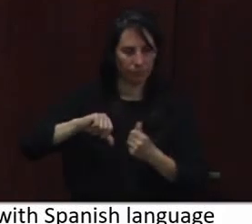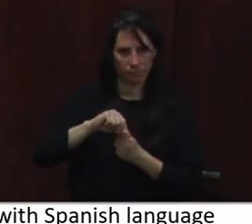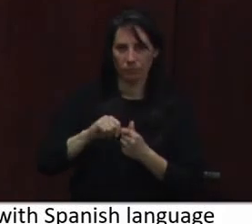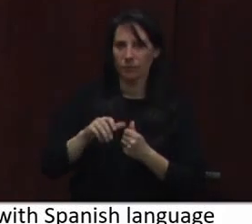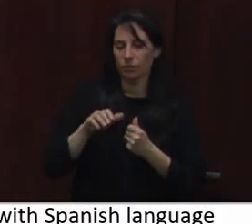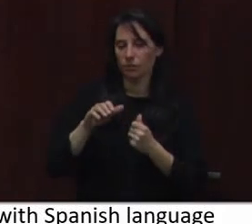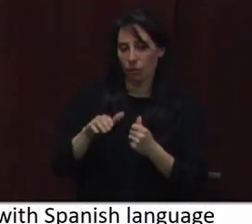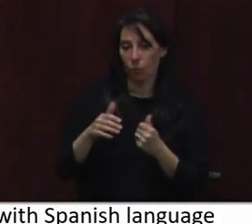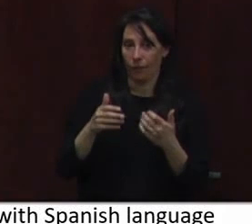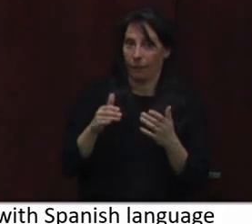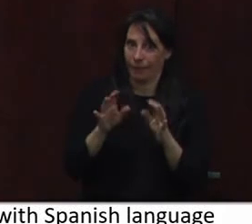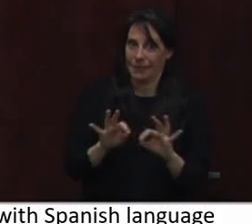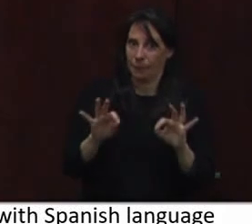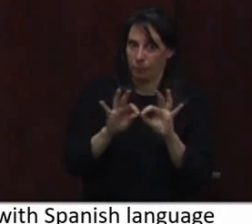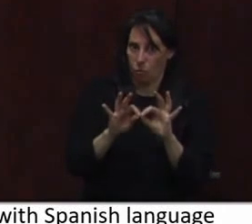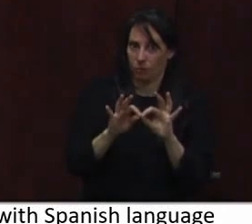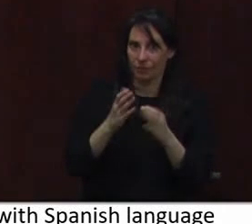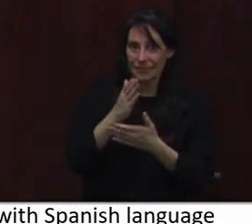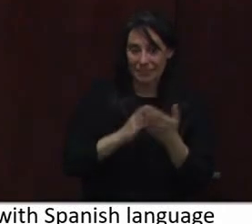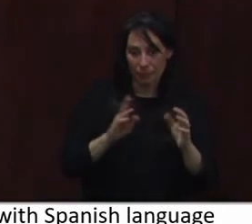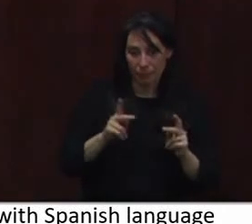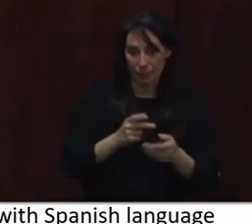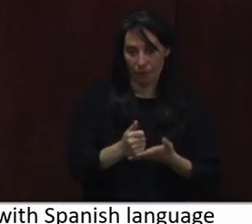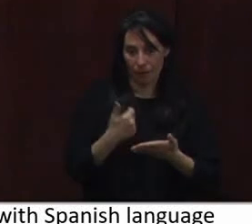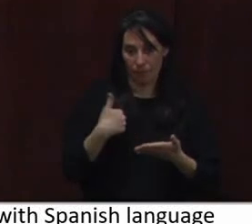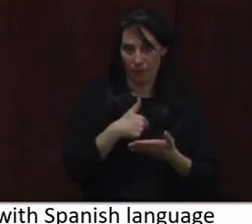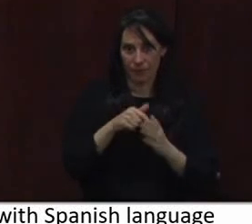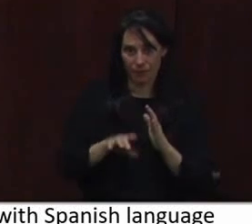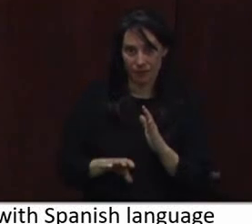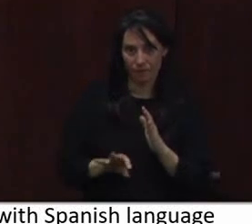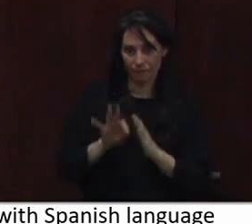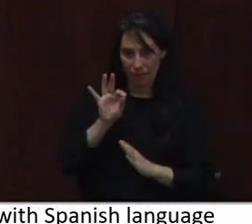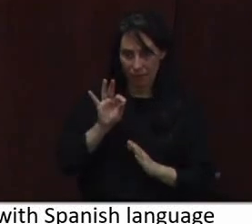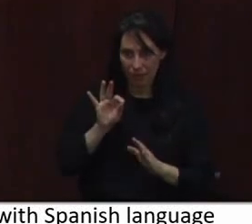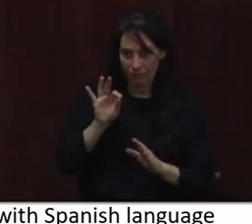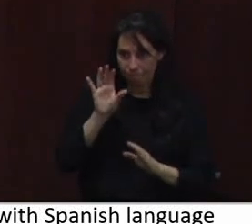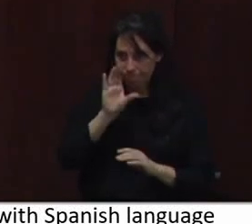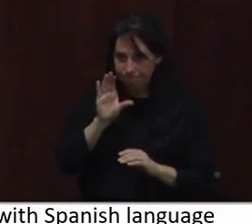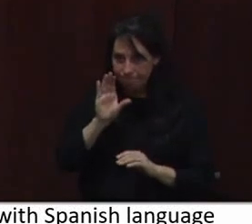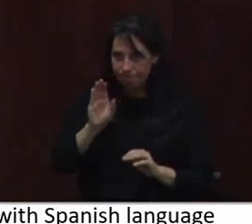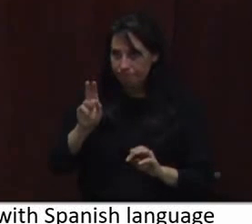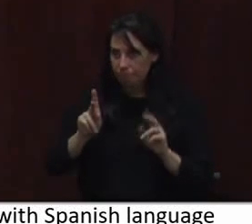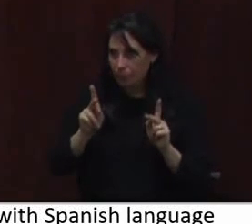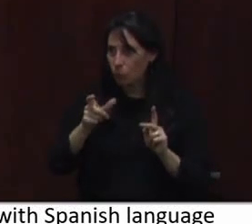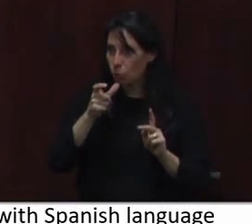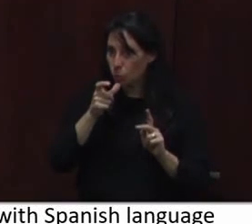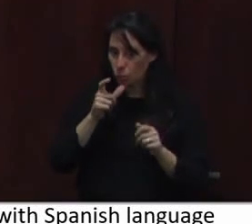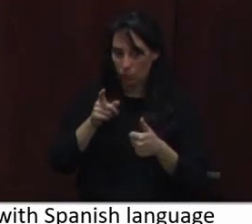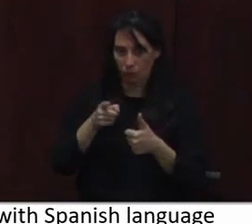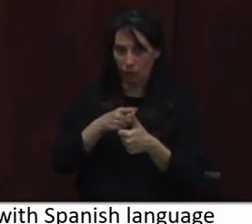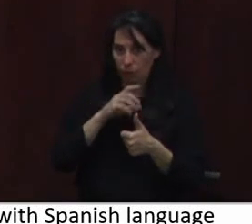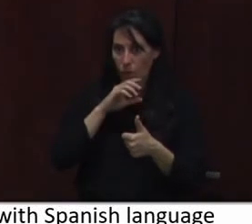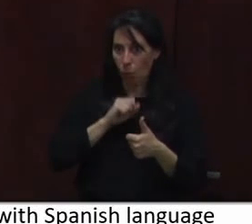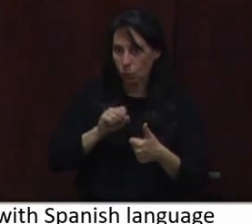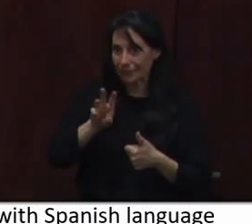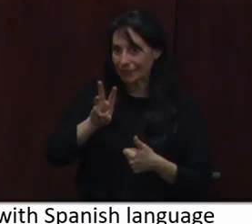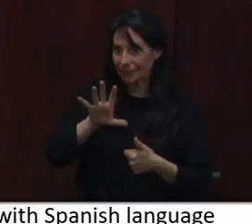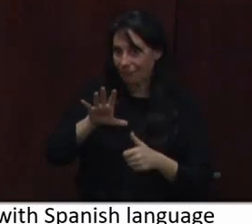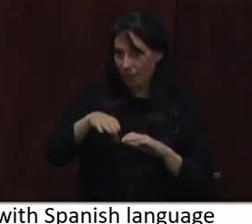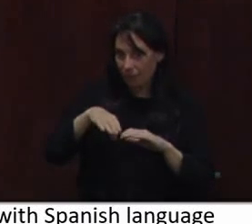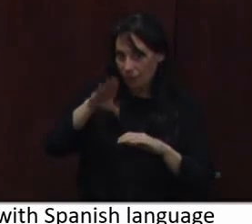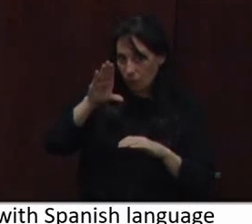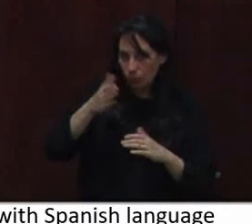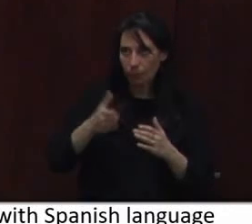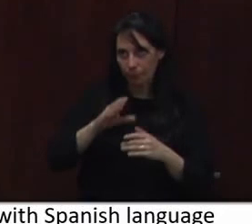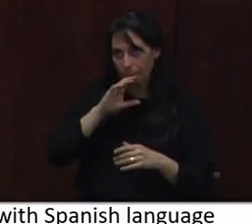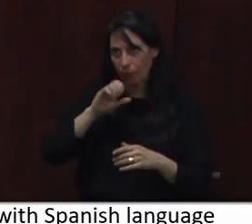in that some of them have been helping us identify those who are first 65 or 75 and older